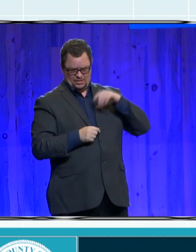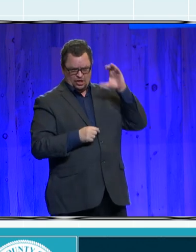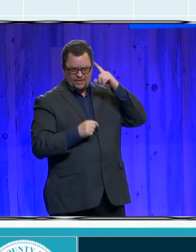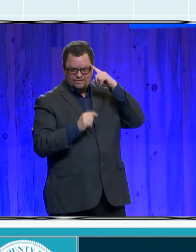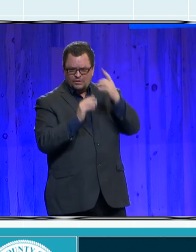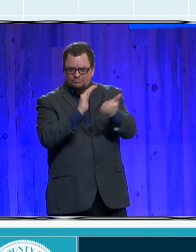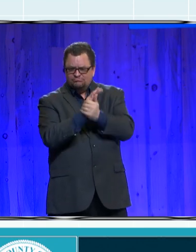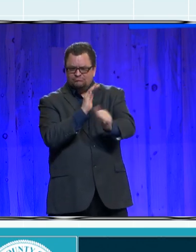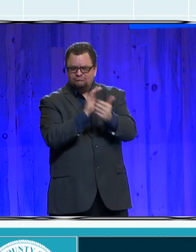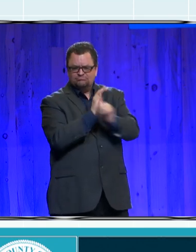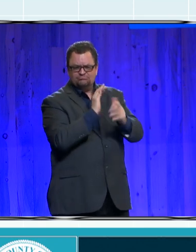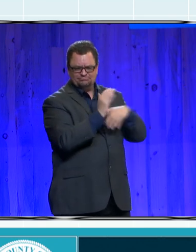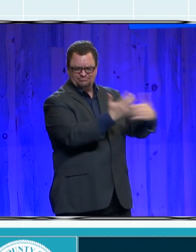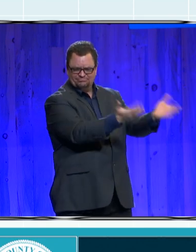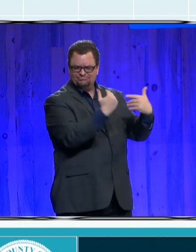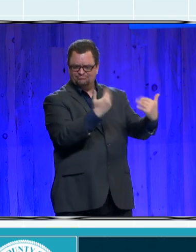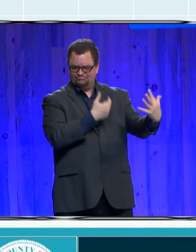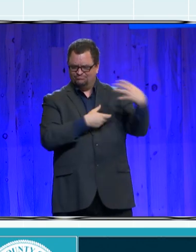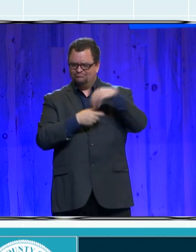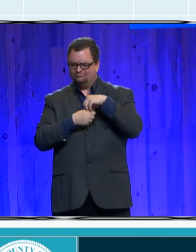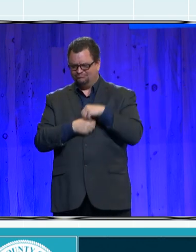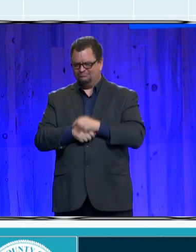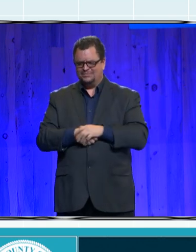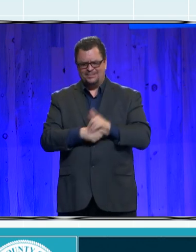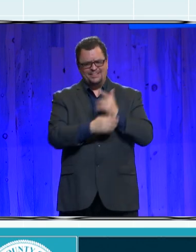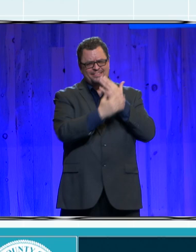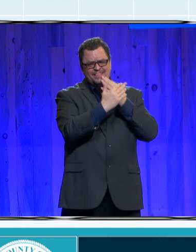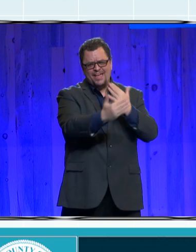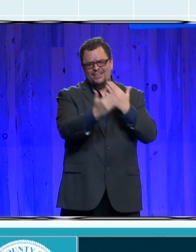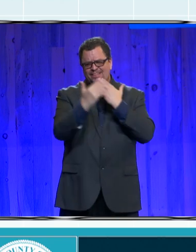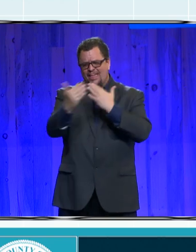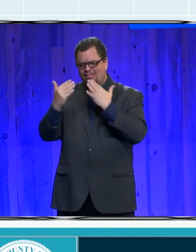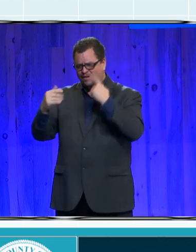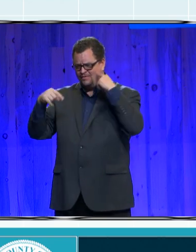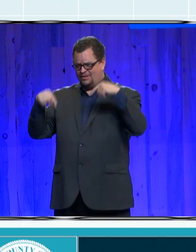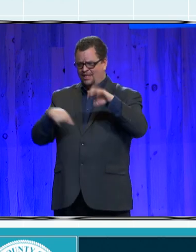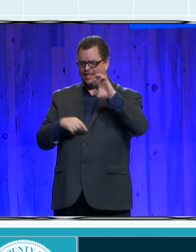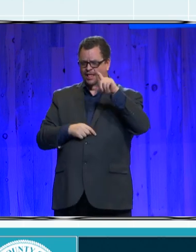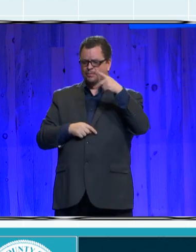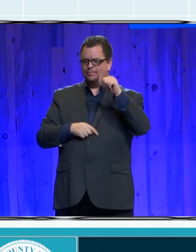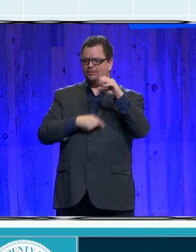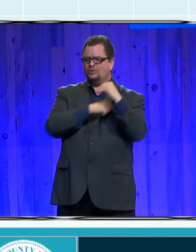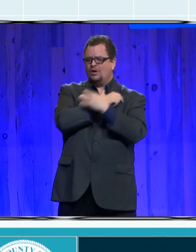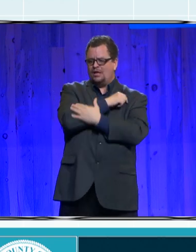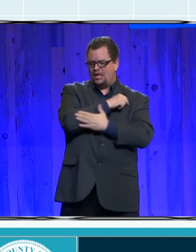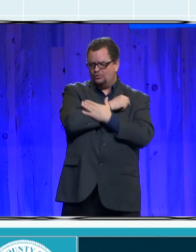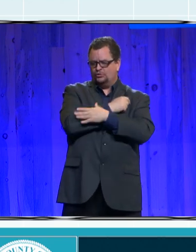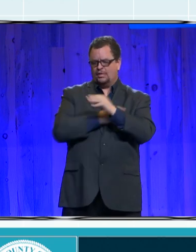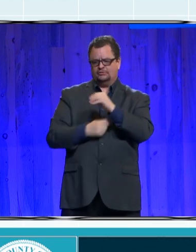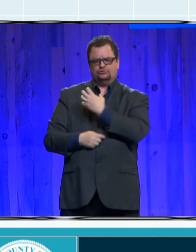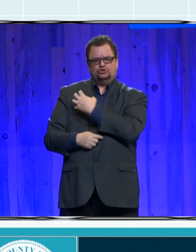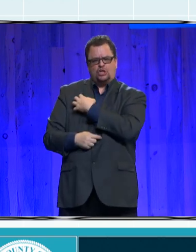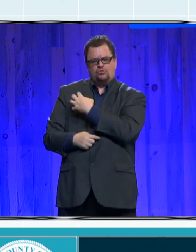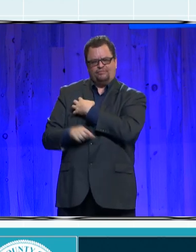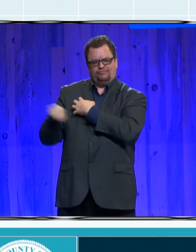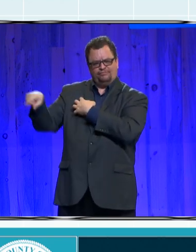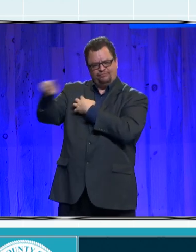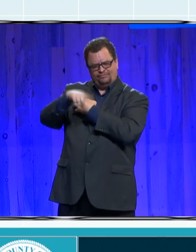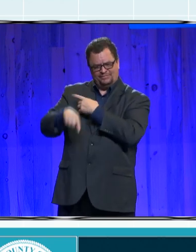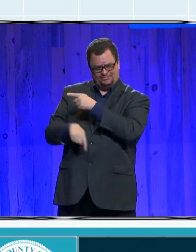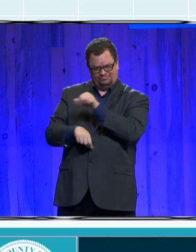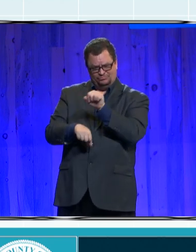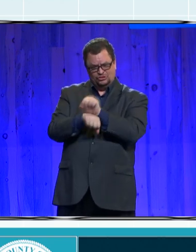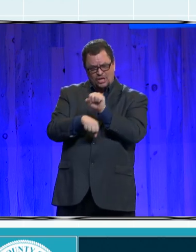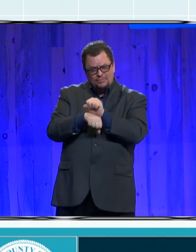And thank you to the El Paso County, the Sheriff's Department, and to Jobs and Family Services. This is the kind of work that